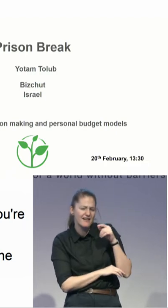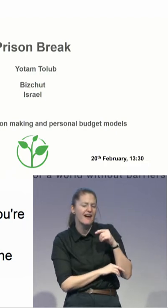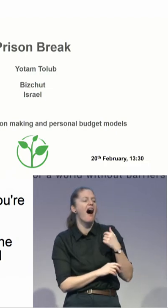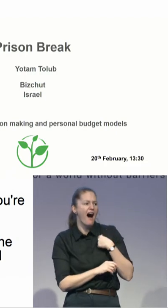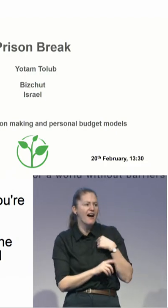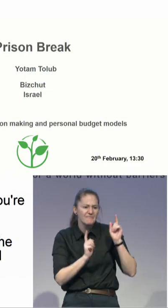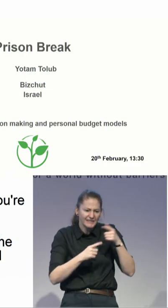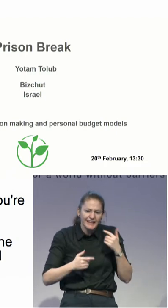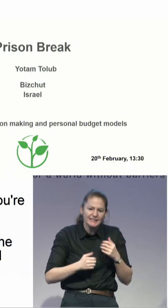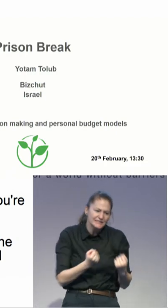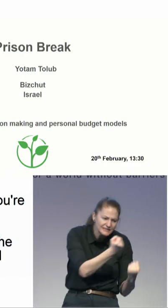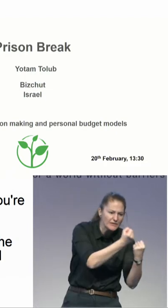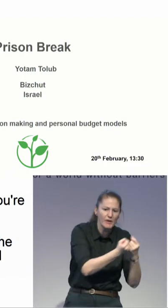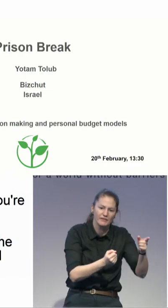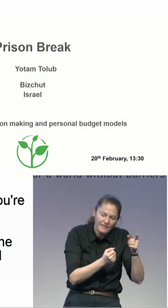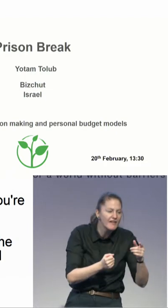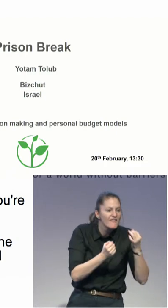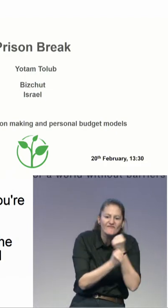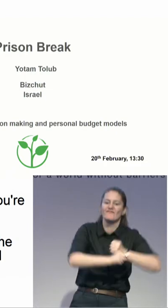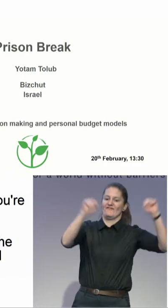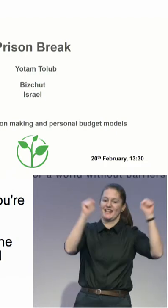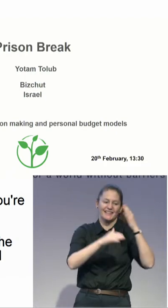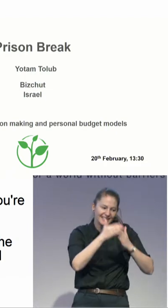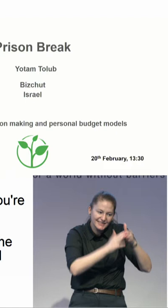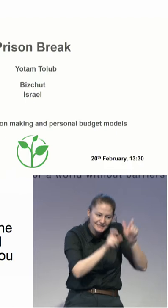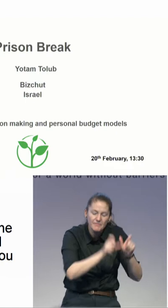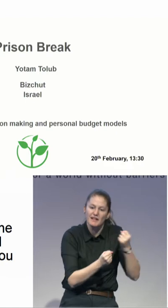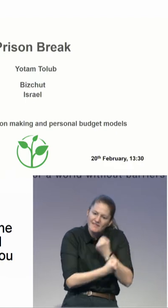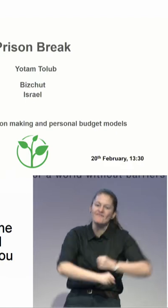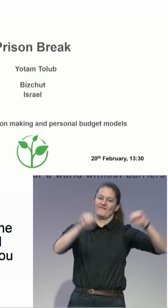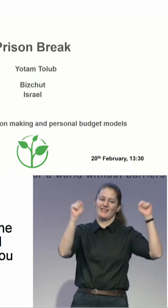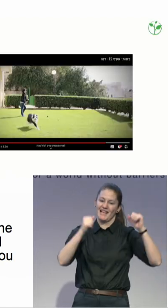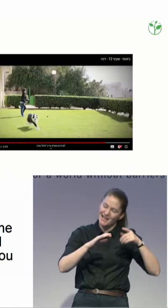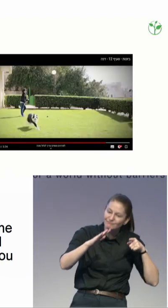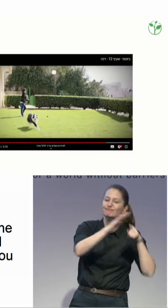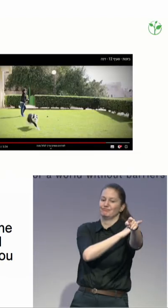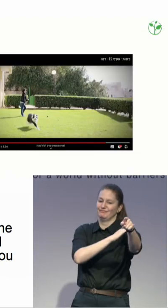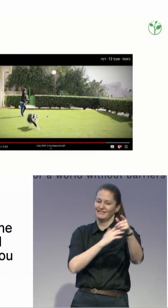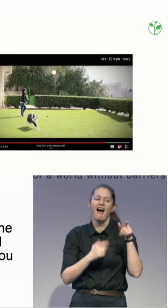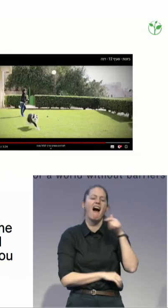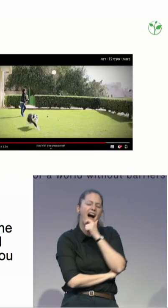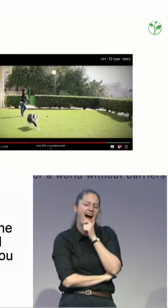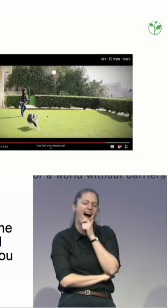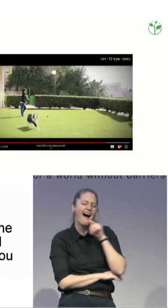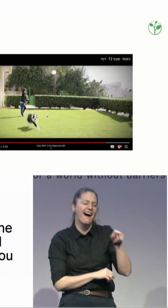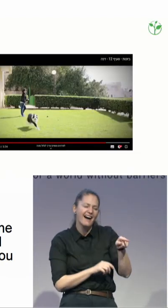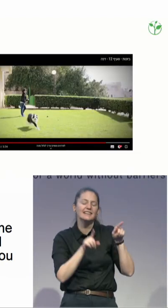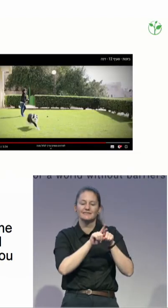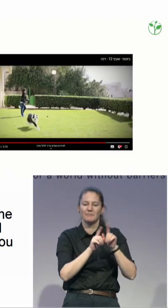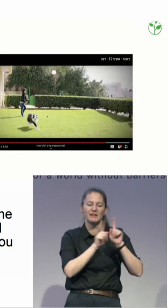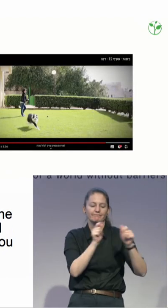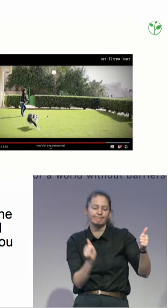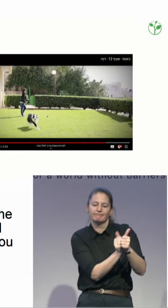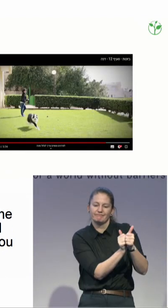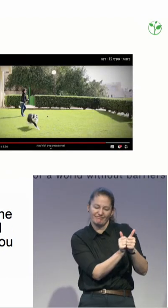of the prison. You need to understand the structure of guardianship. And Dana helped me understand